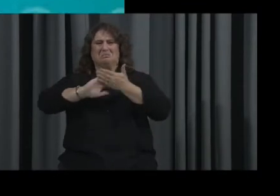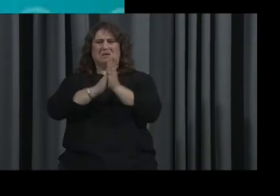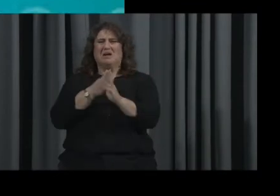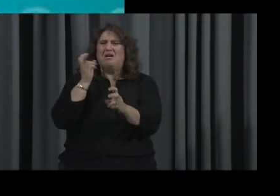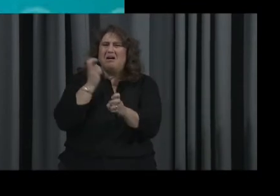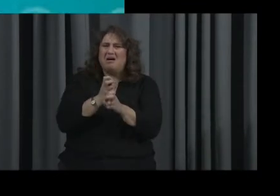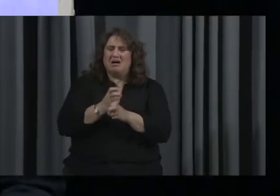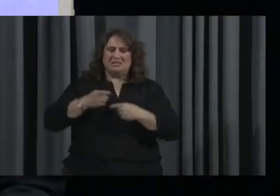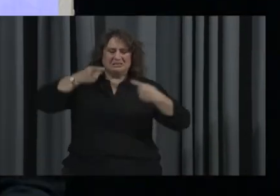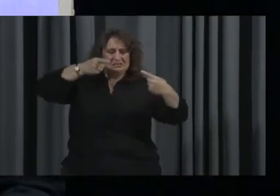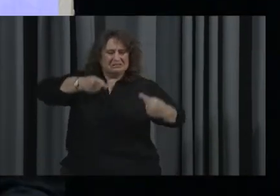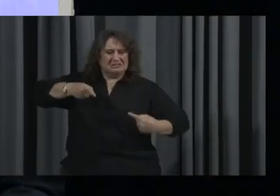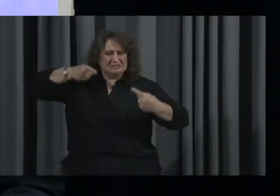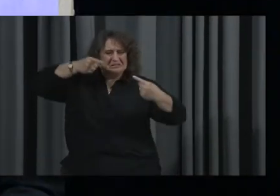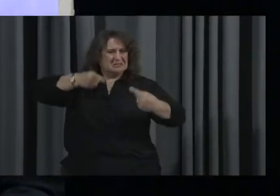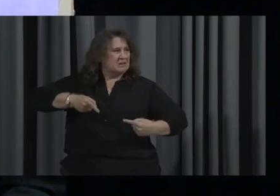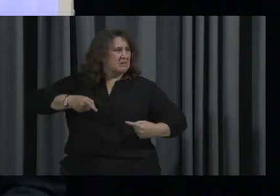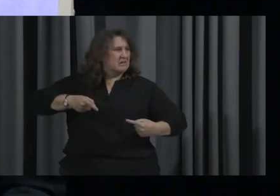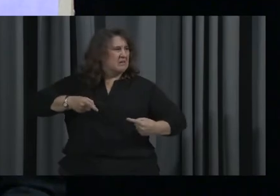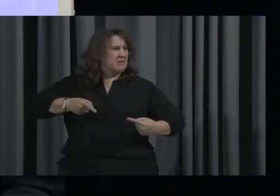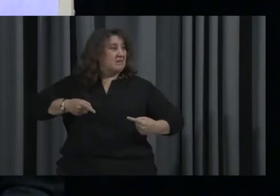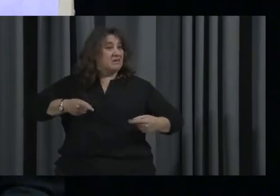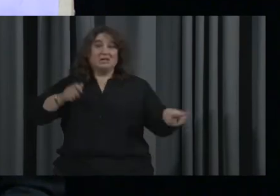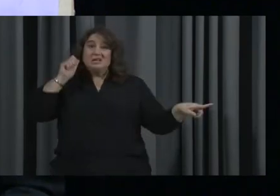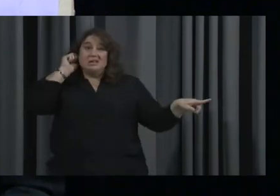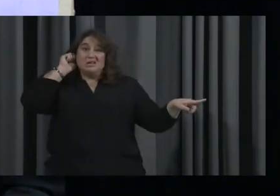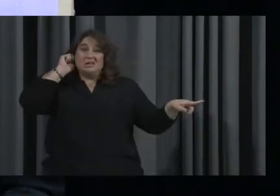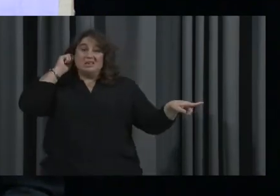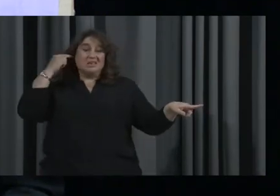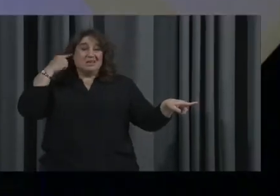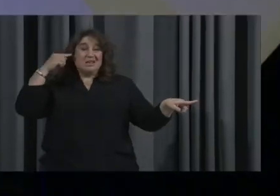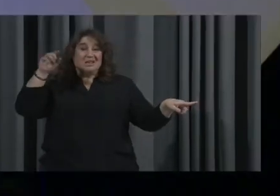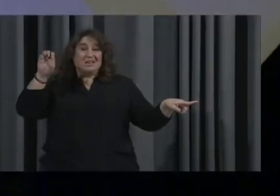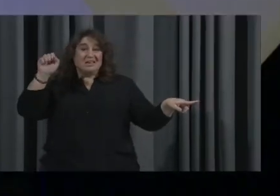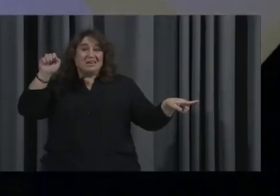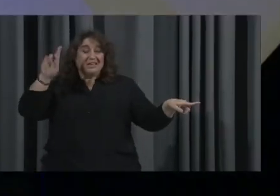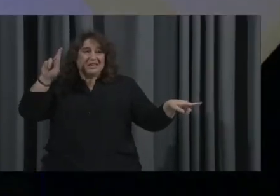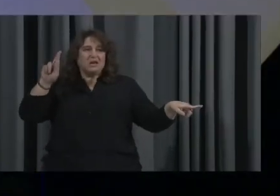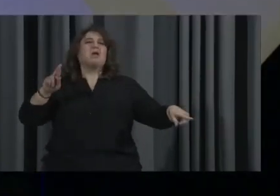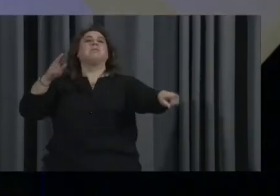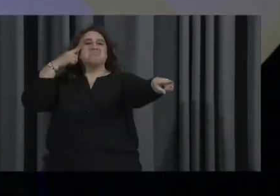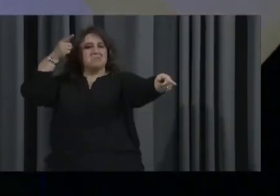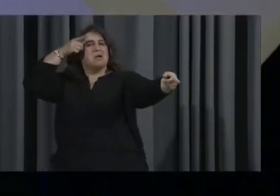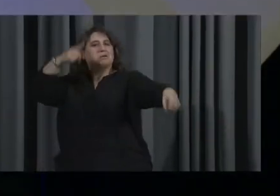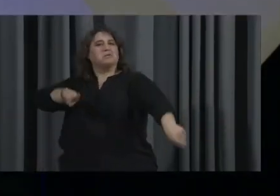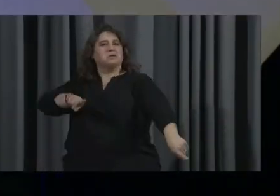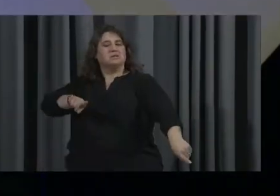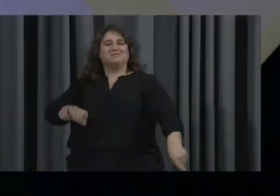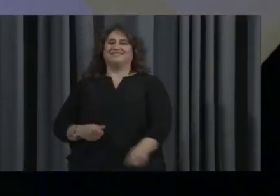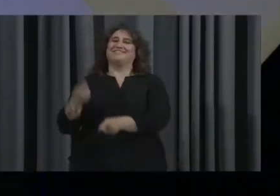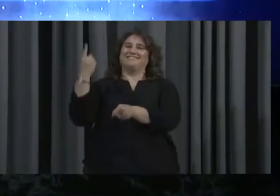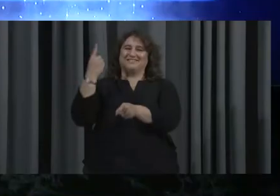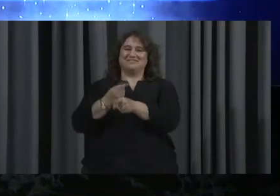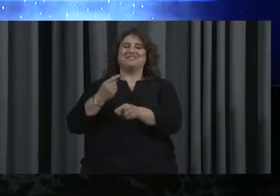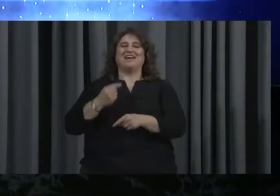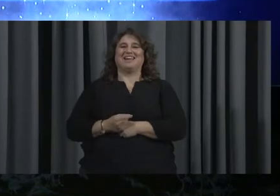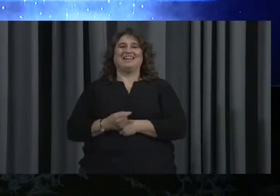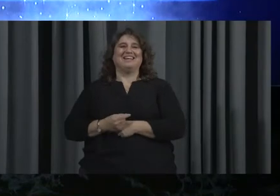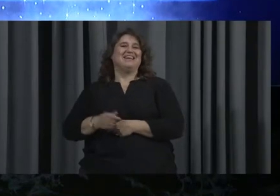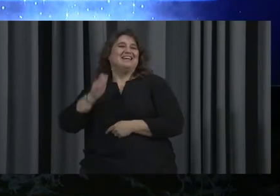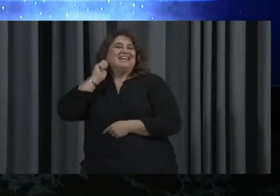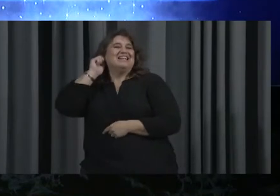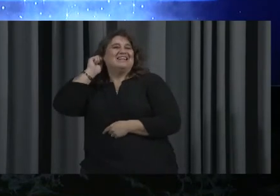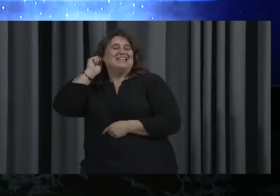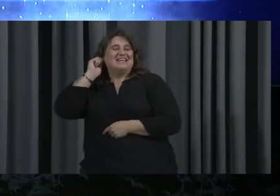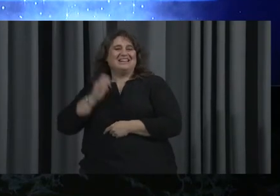Is it? Maybe ears? Maybe. That's what think. All right. That is correct. This is the ears.